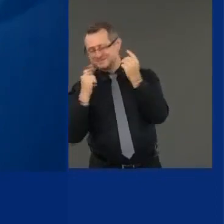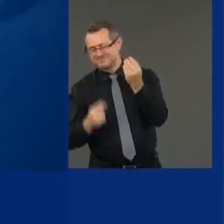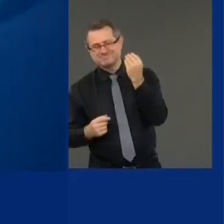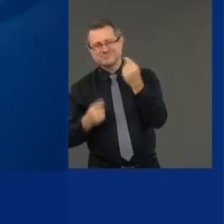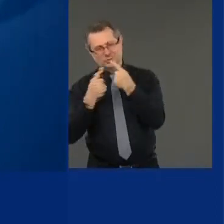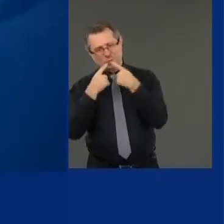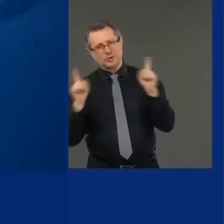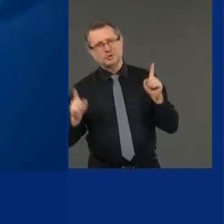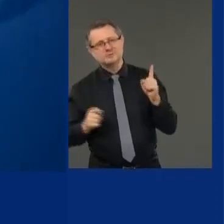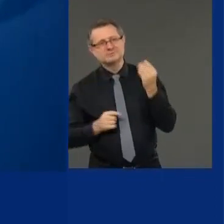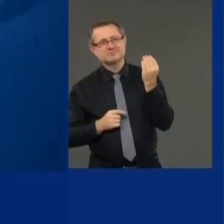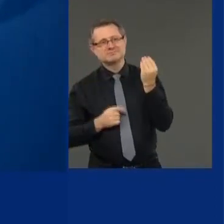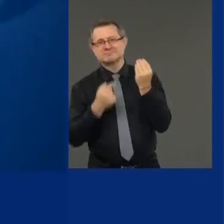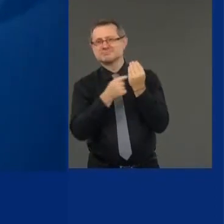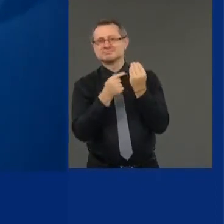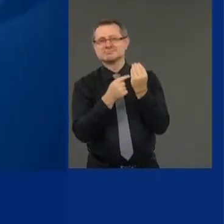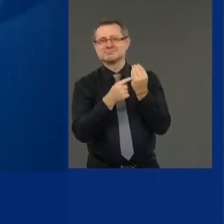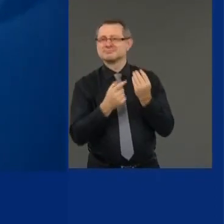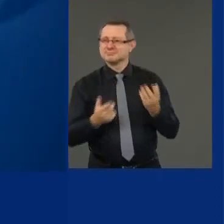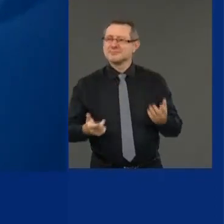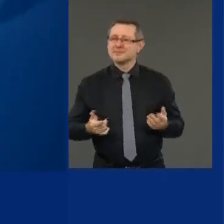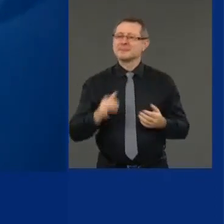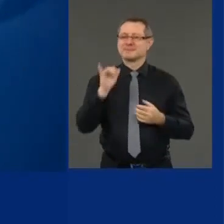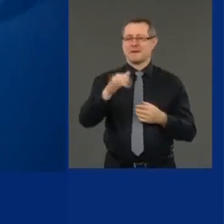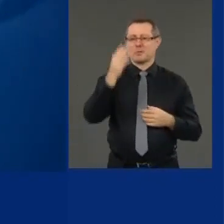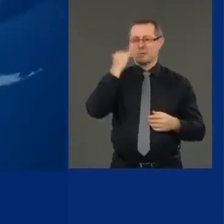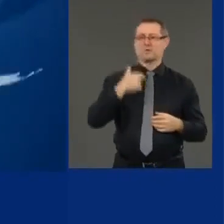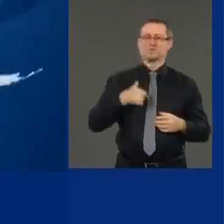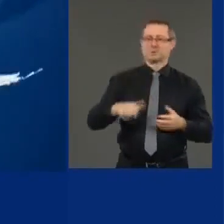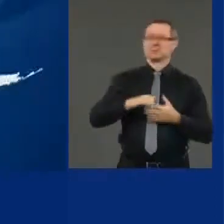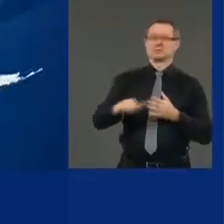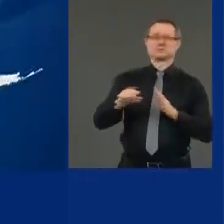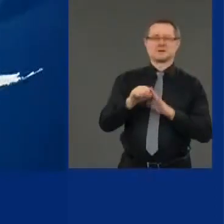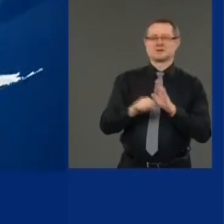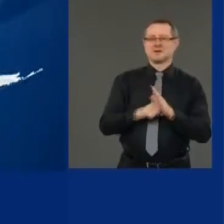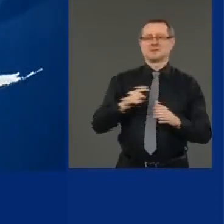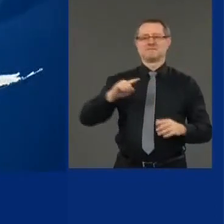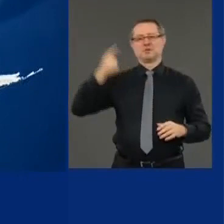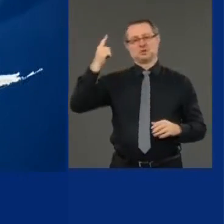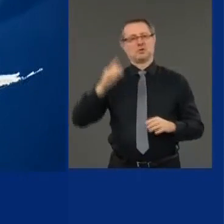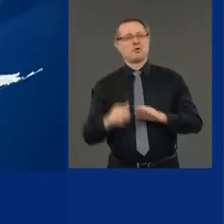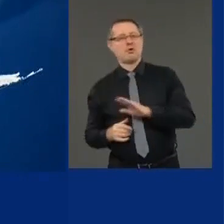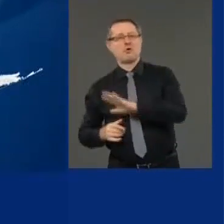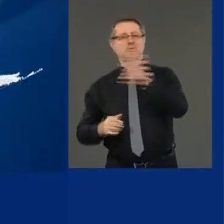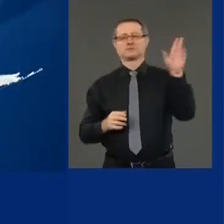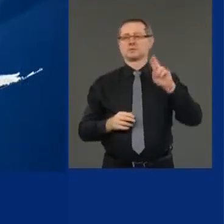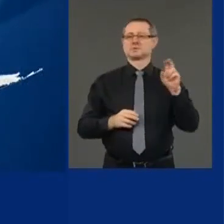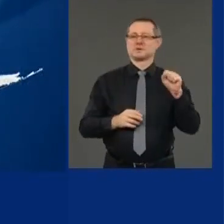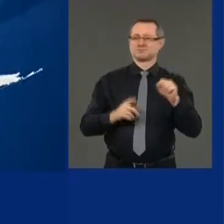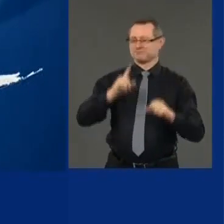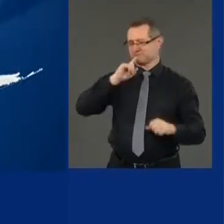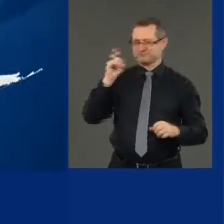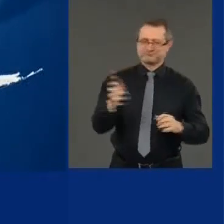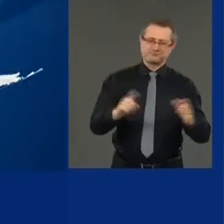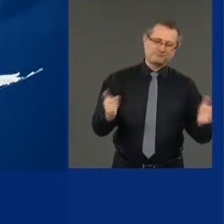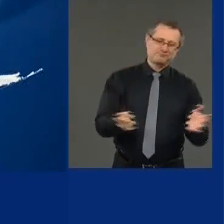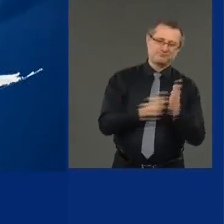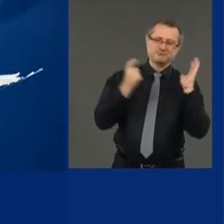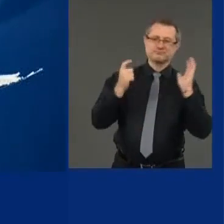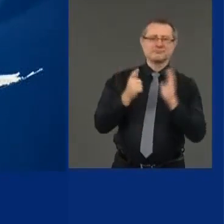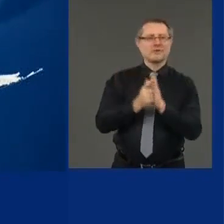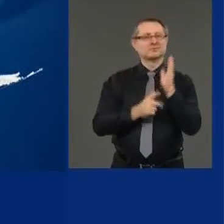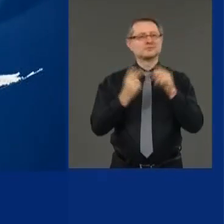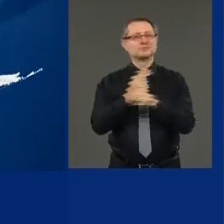why. And that's why New York State was the first state in the United States to have a mask order. But